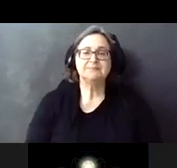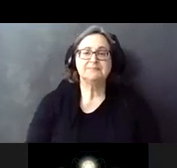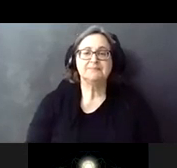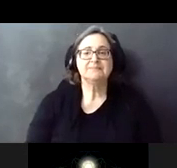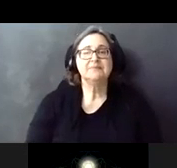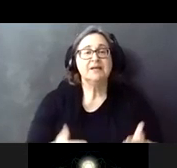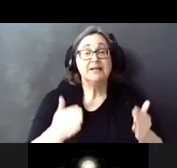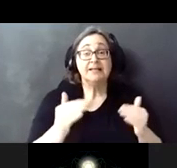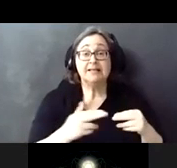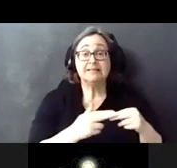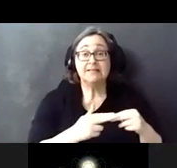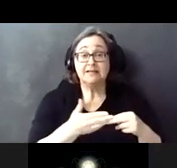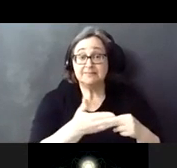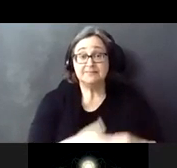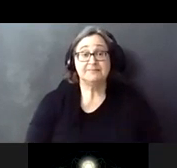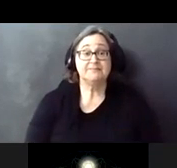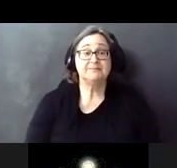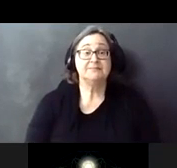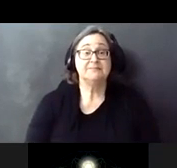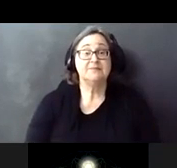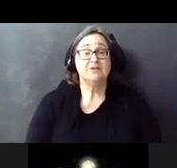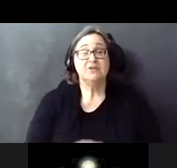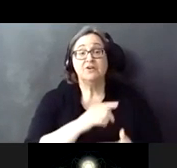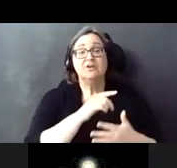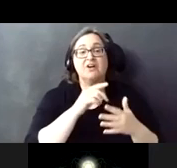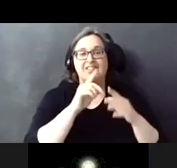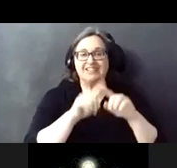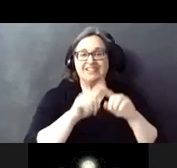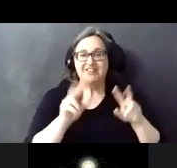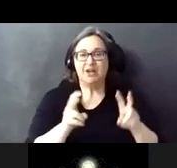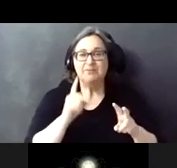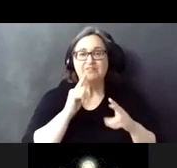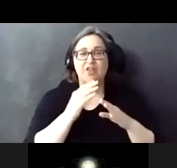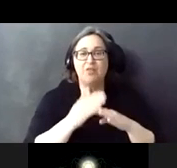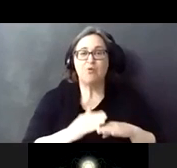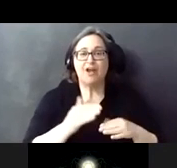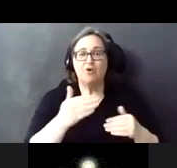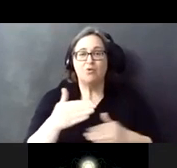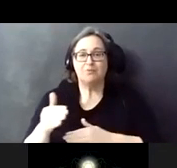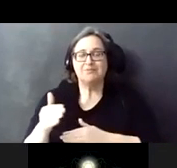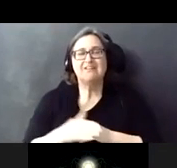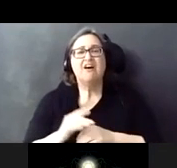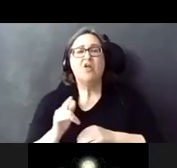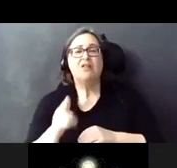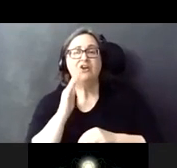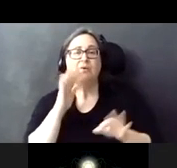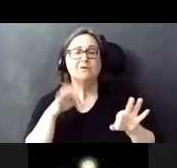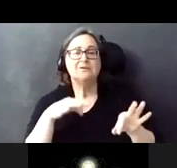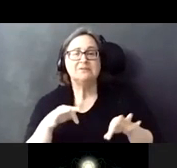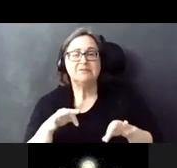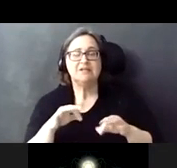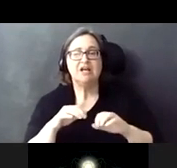Next slide. These will be the breakout room topics. I will when we get to the point, I'll give instructions on how to